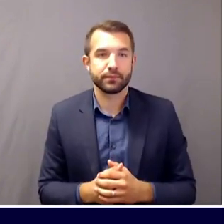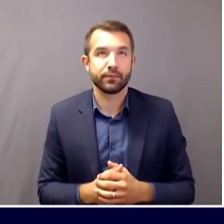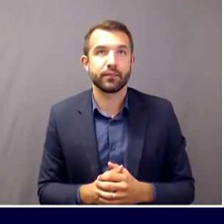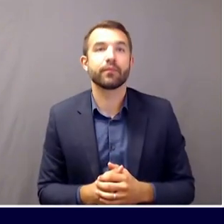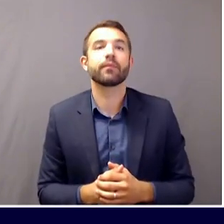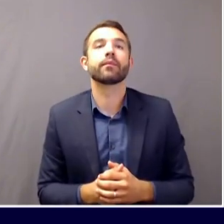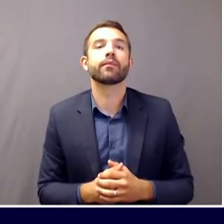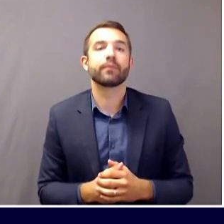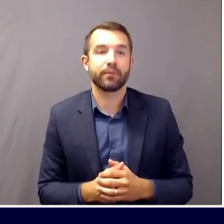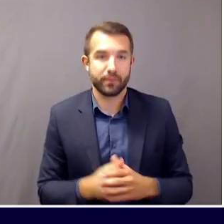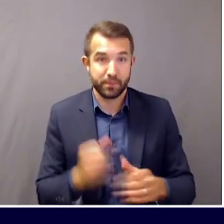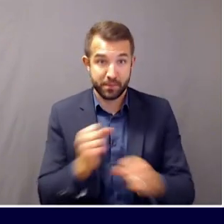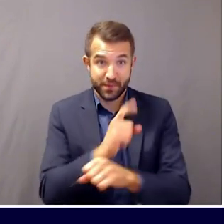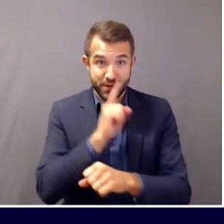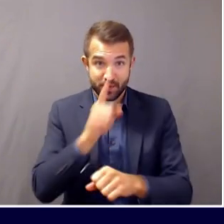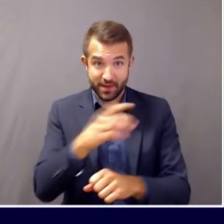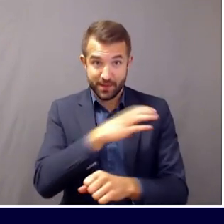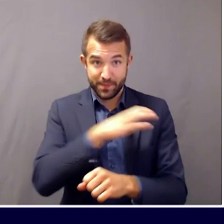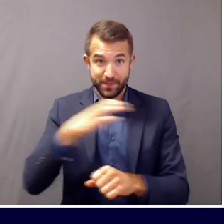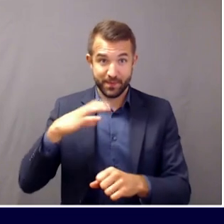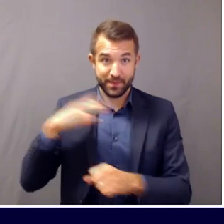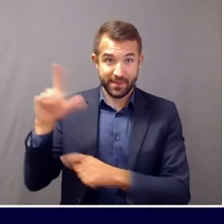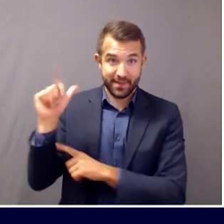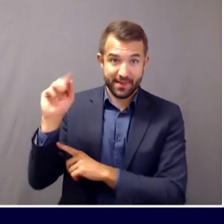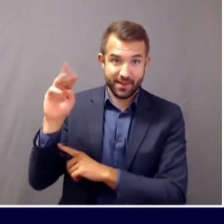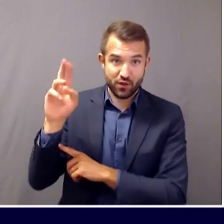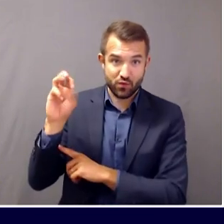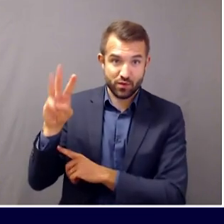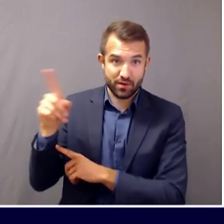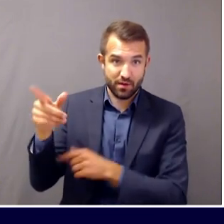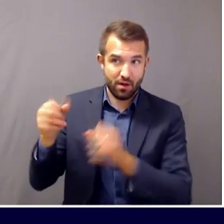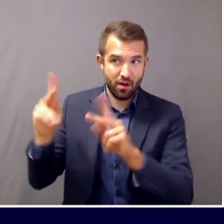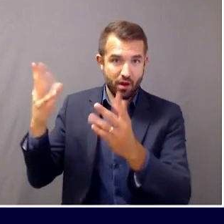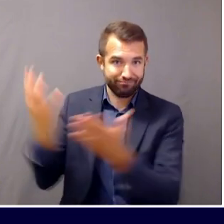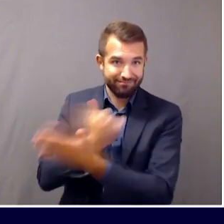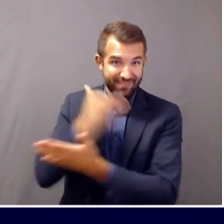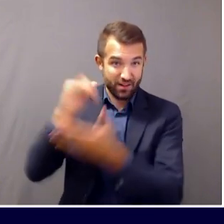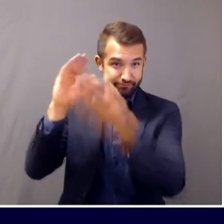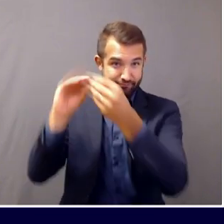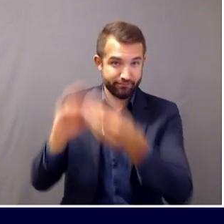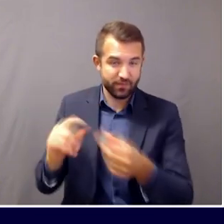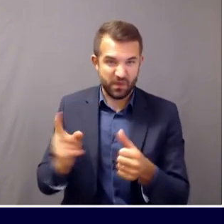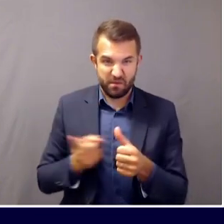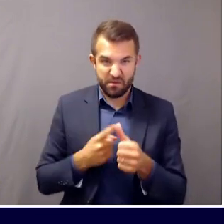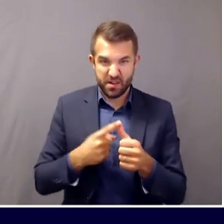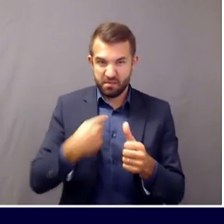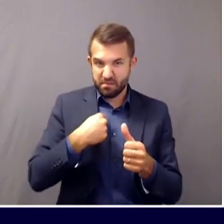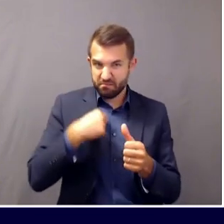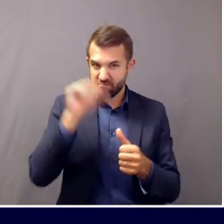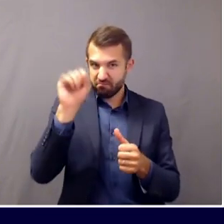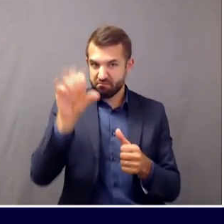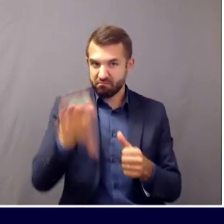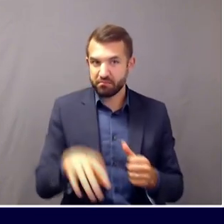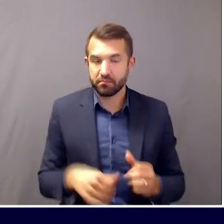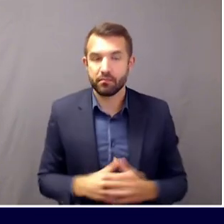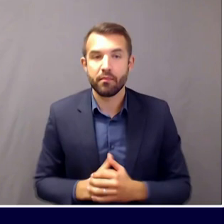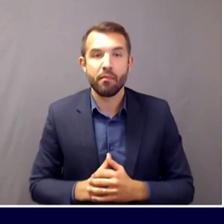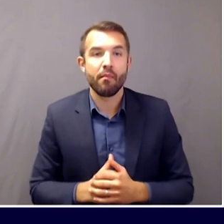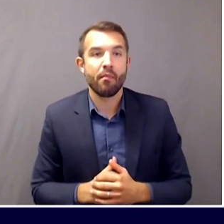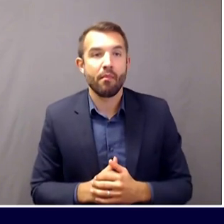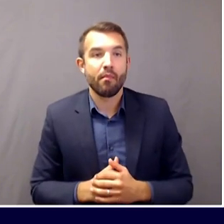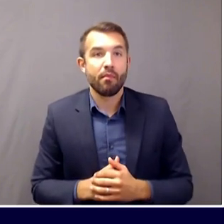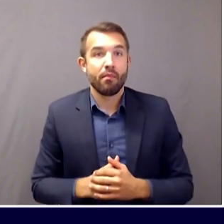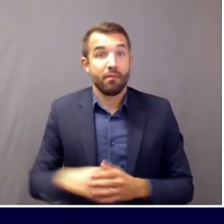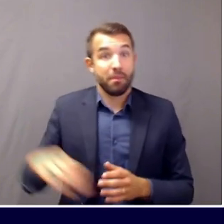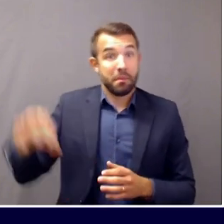sure Commissioner Lambrou weighs in on this as well. But, you know, Jay, I think this is a good time to talk about the fact that Maine is not an island